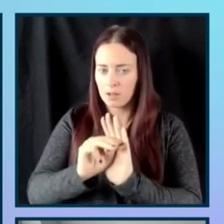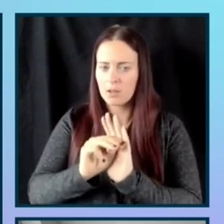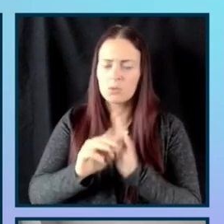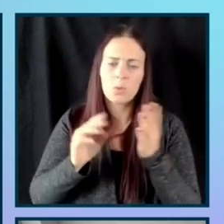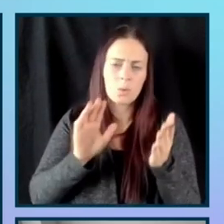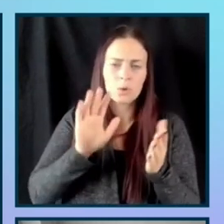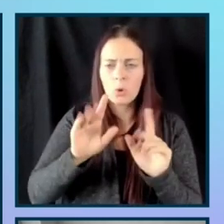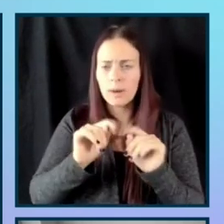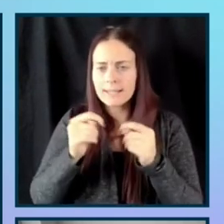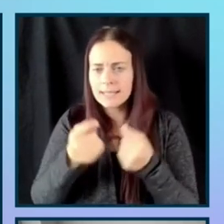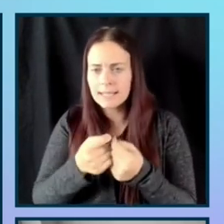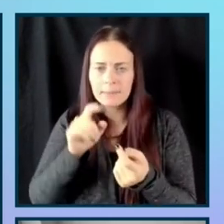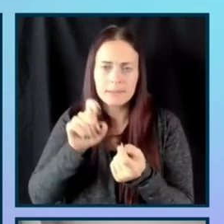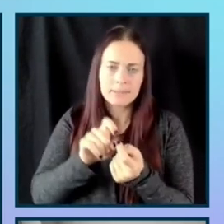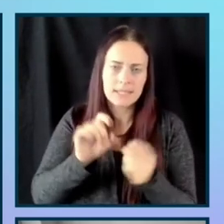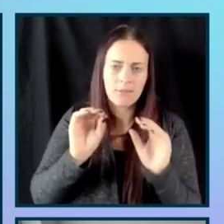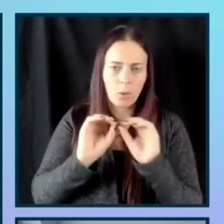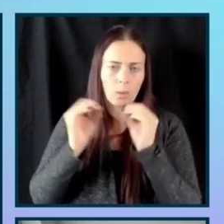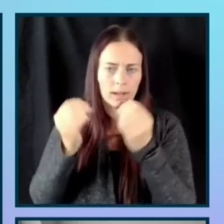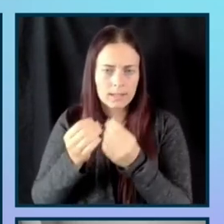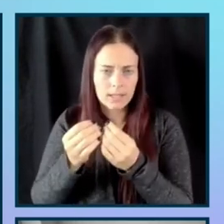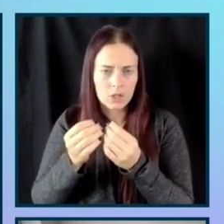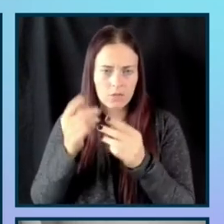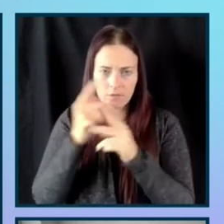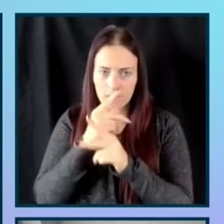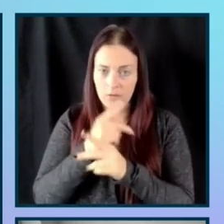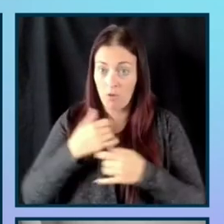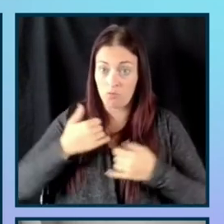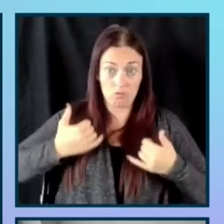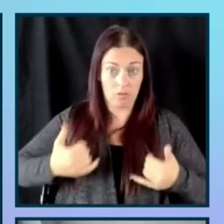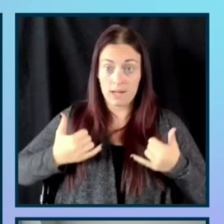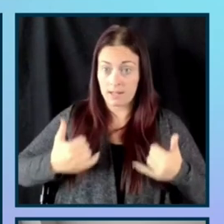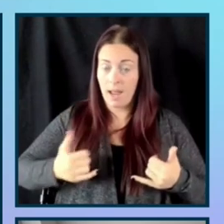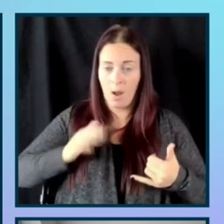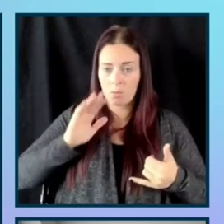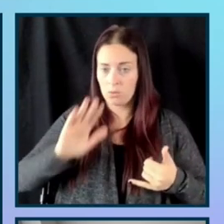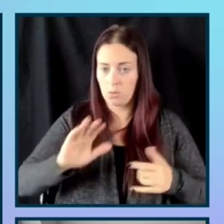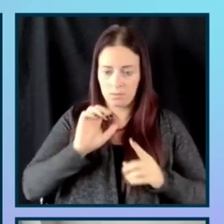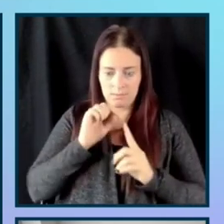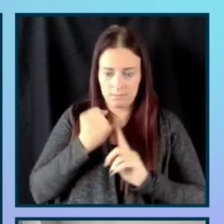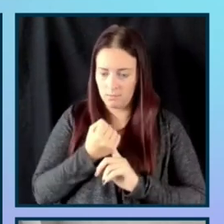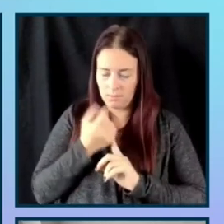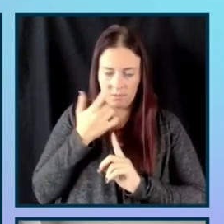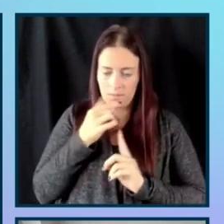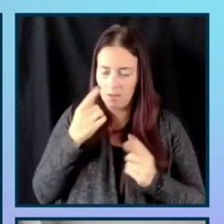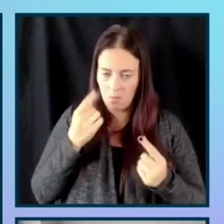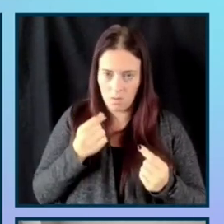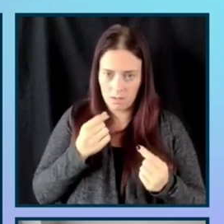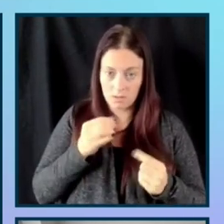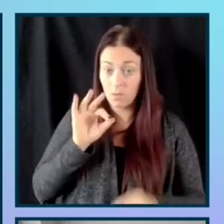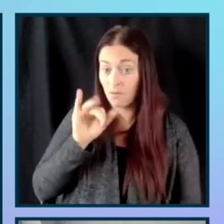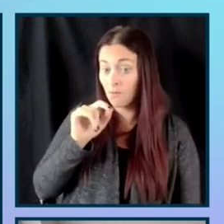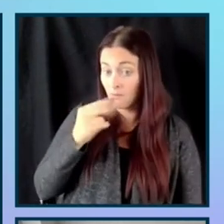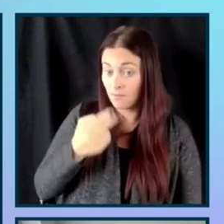your, you know, particular organization is at. Um, so Faith actually did this and she did such a great